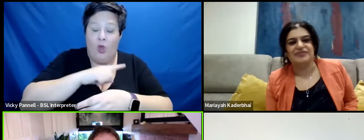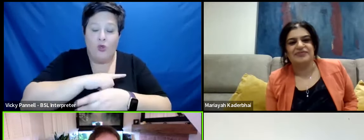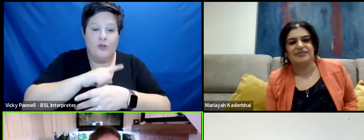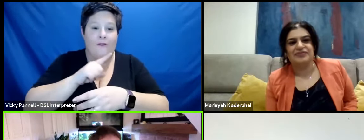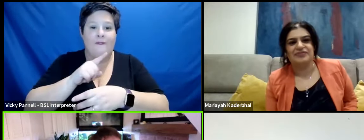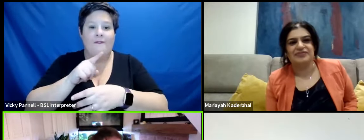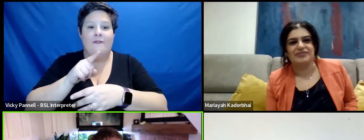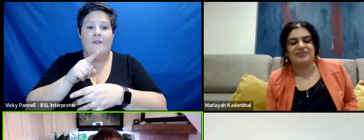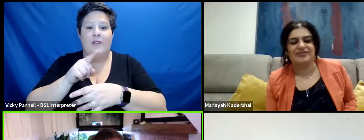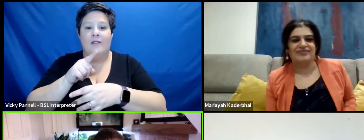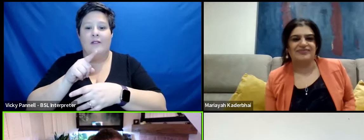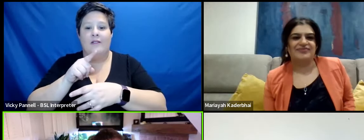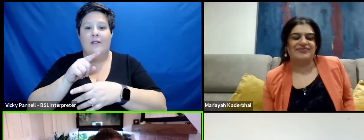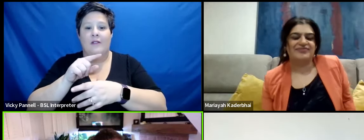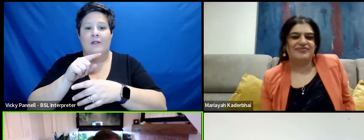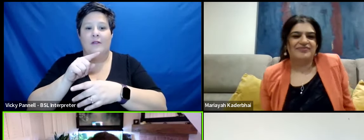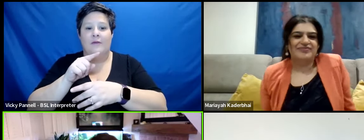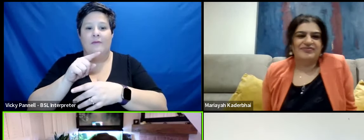kind of